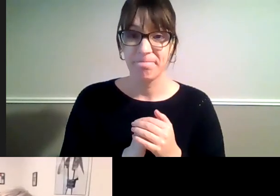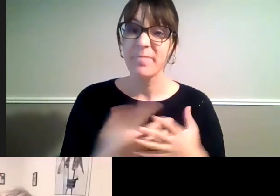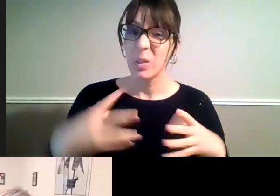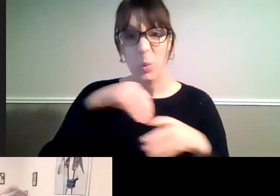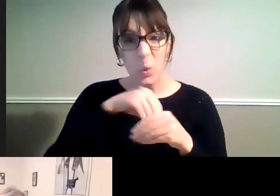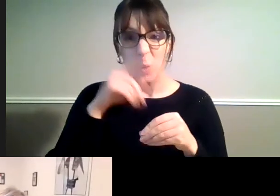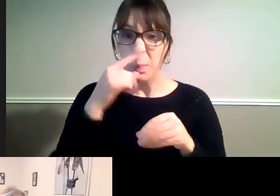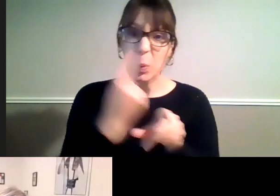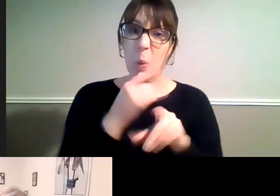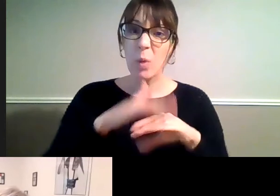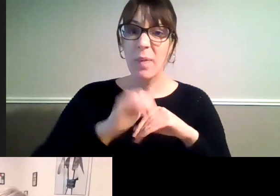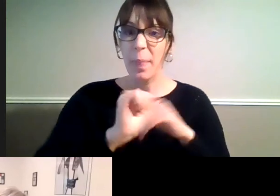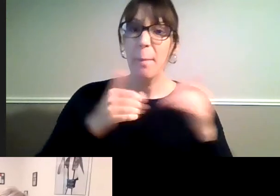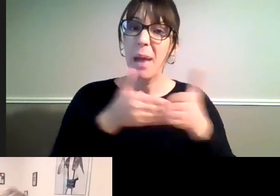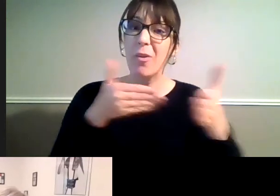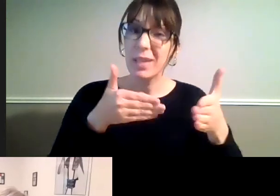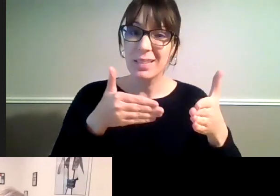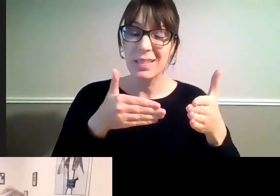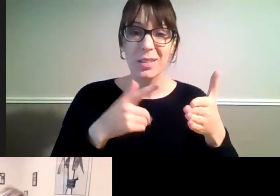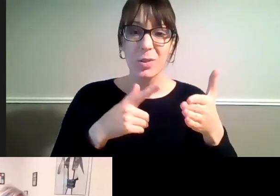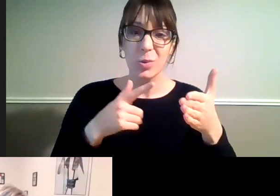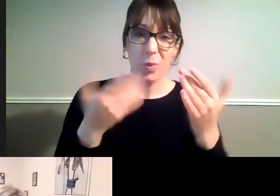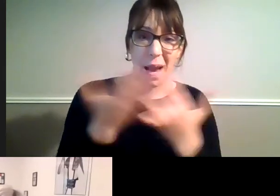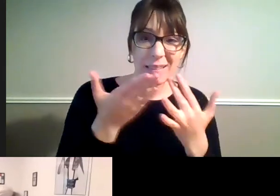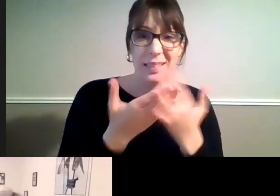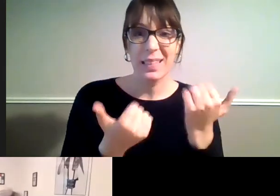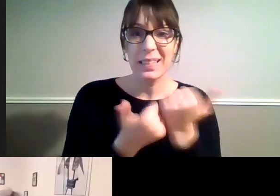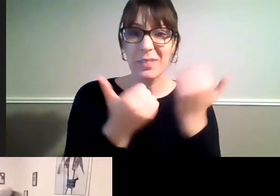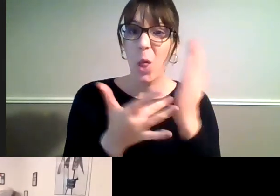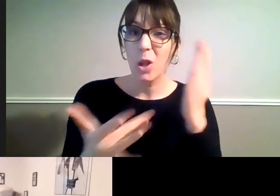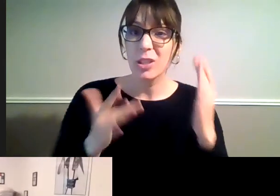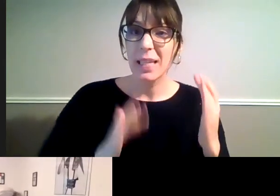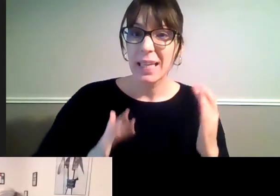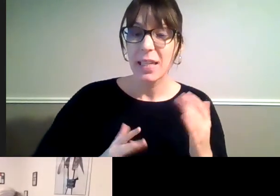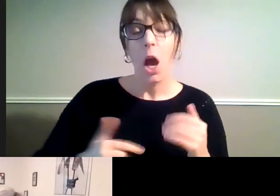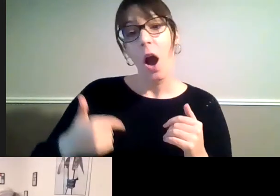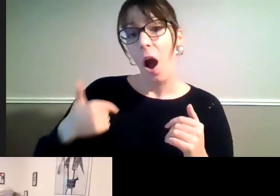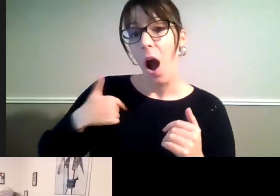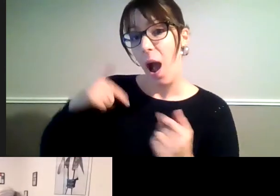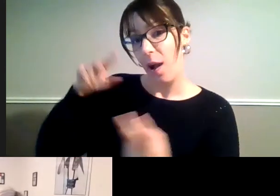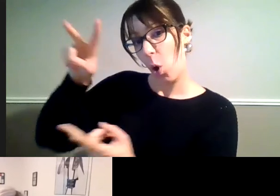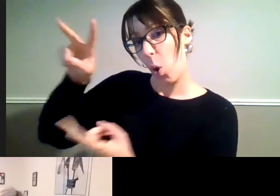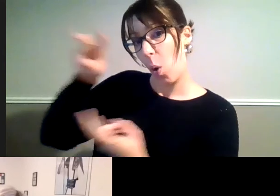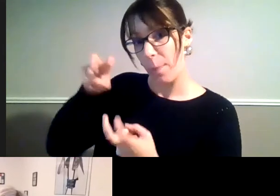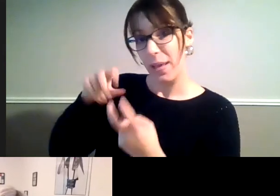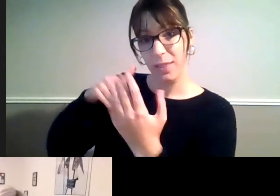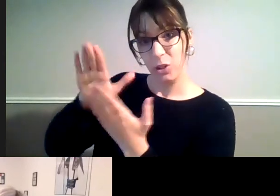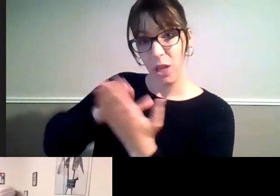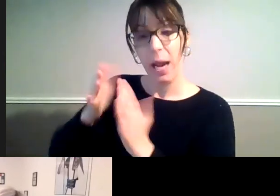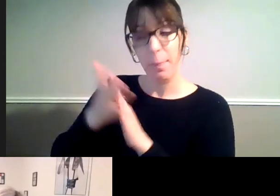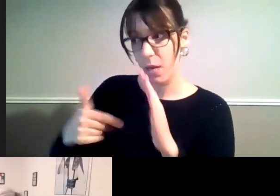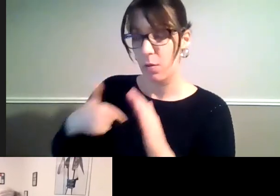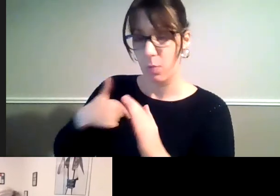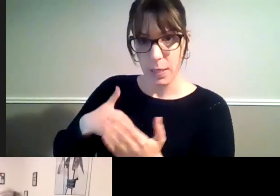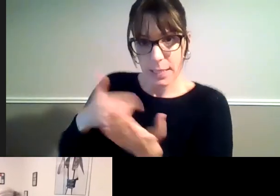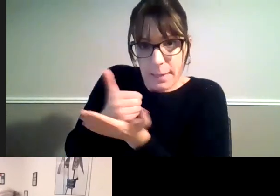have experienced in accessing the AT they need. I have copied these all down, everyone. So you are being heard. I'll share them